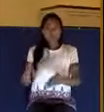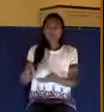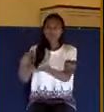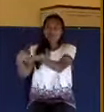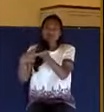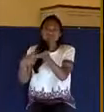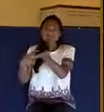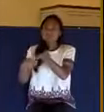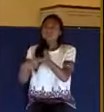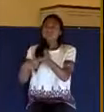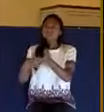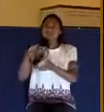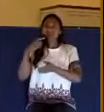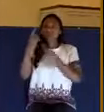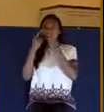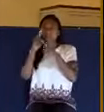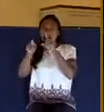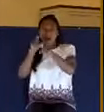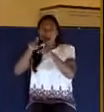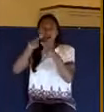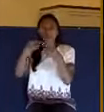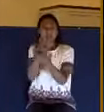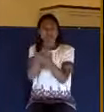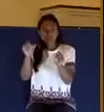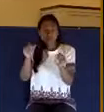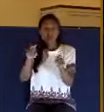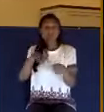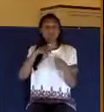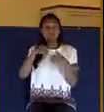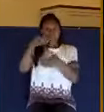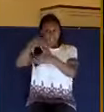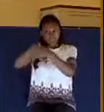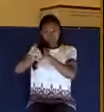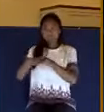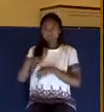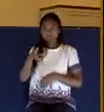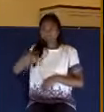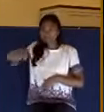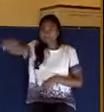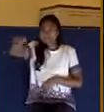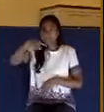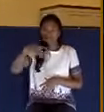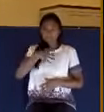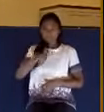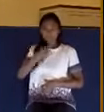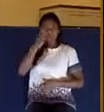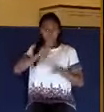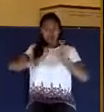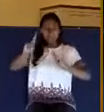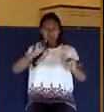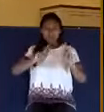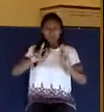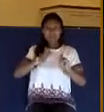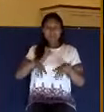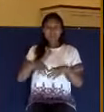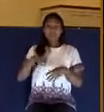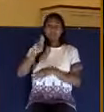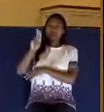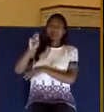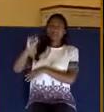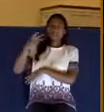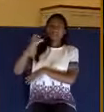salvation. And when he entered the church, which consisted of white people, the ushers refused to give him a seat.